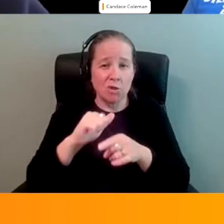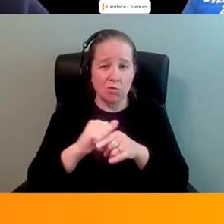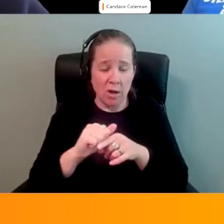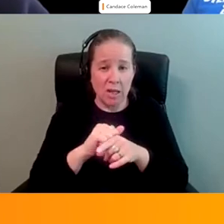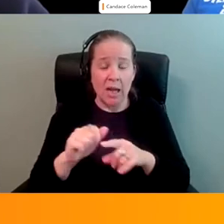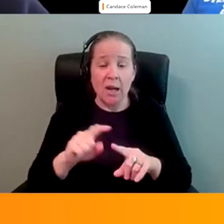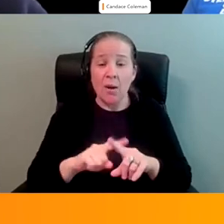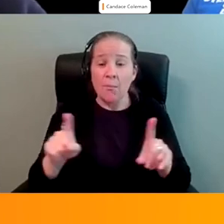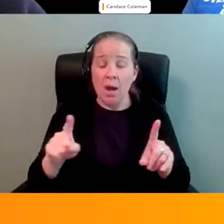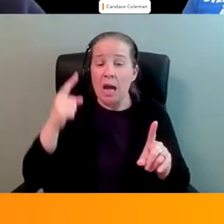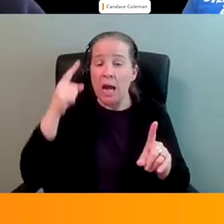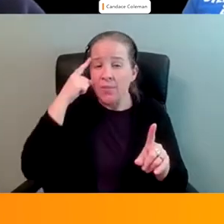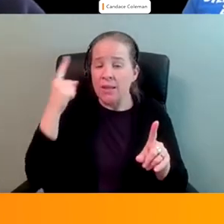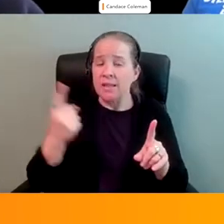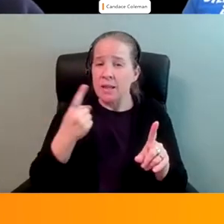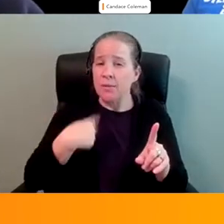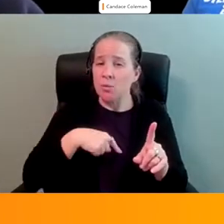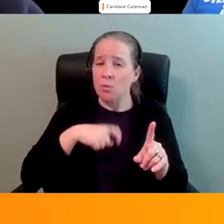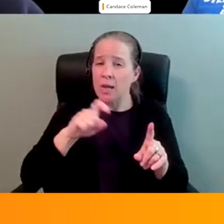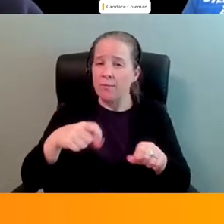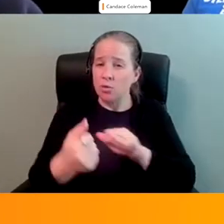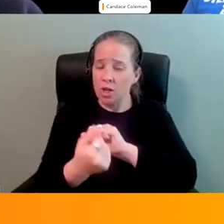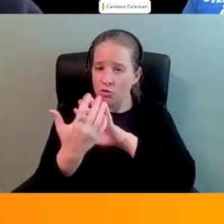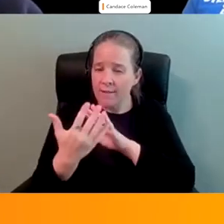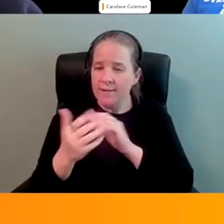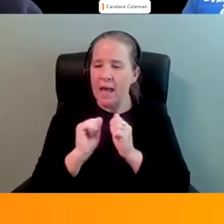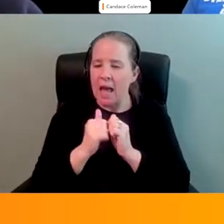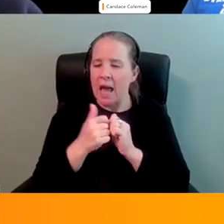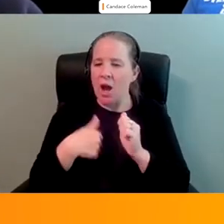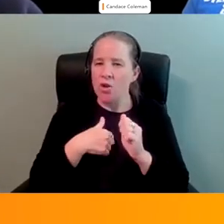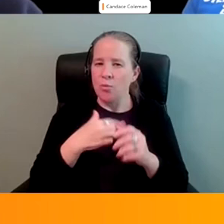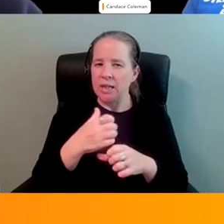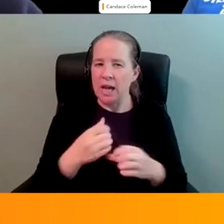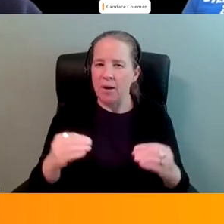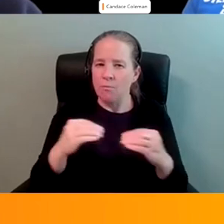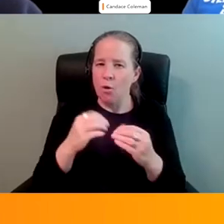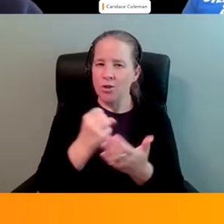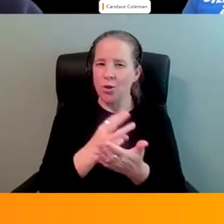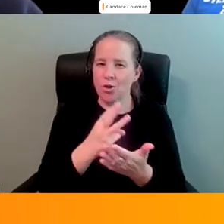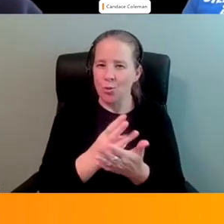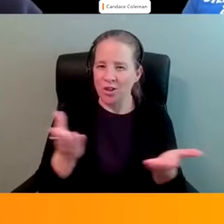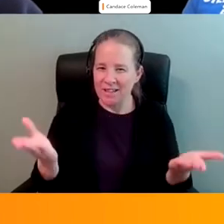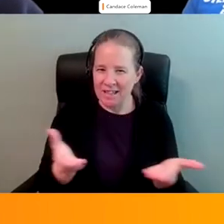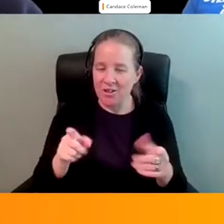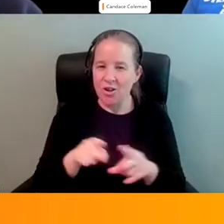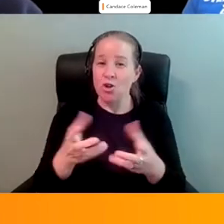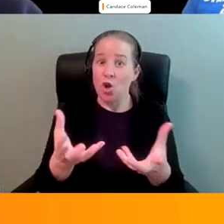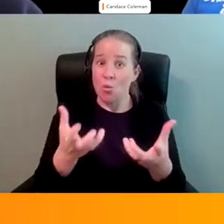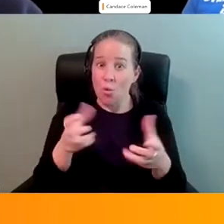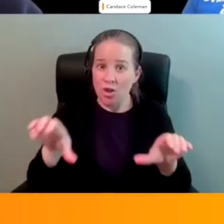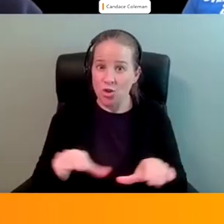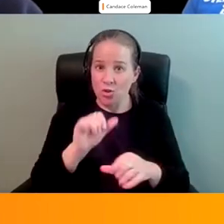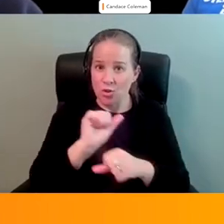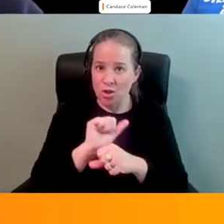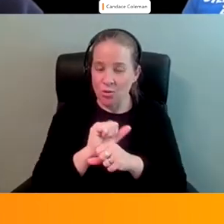But I think something that we have to address is how do we get more social workers in here and who want to do this work, right? Like,